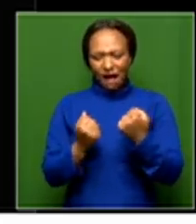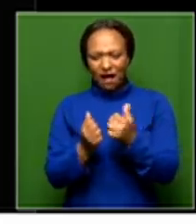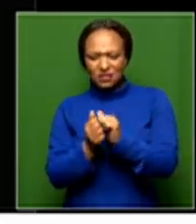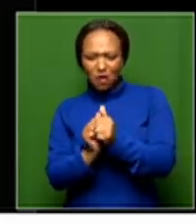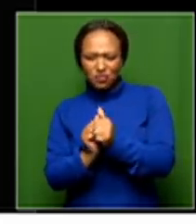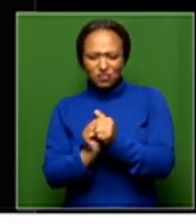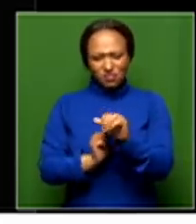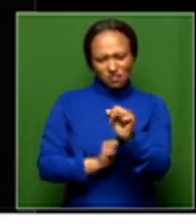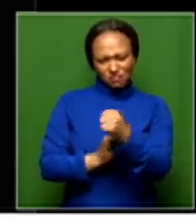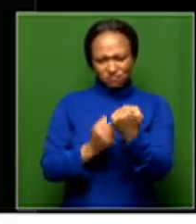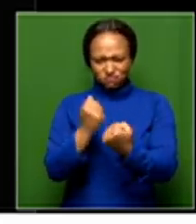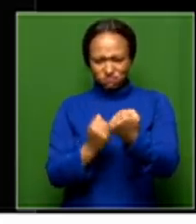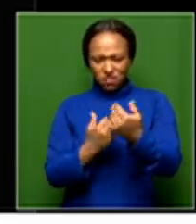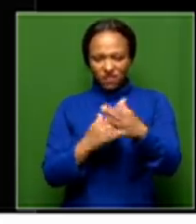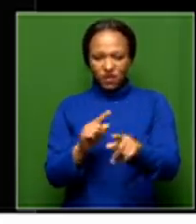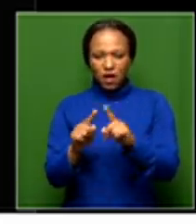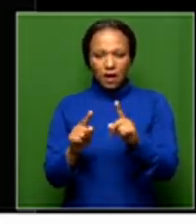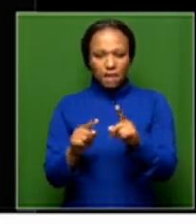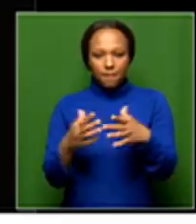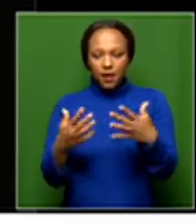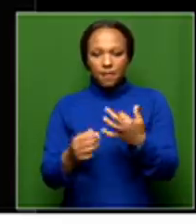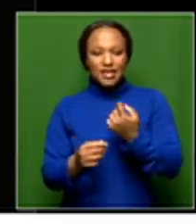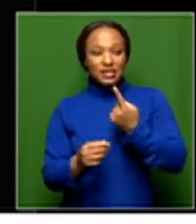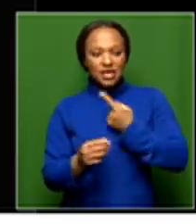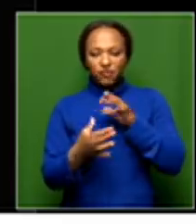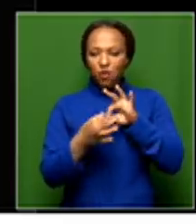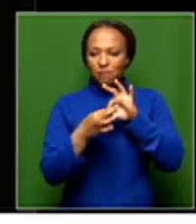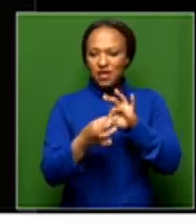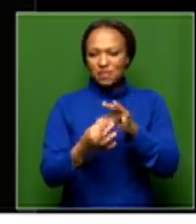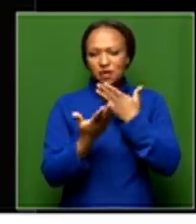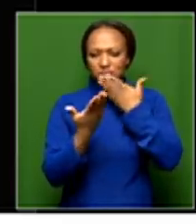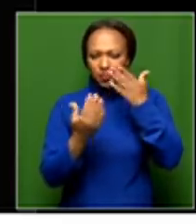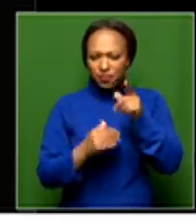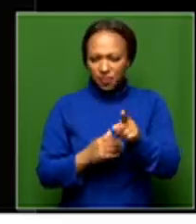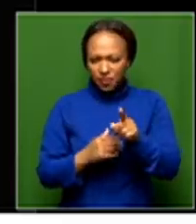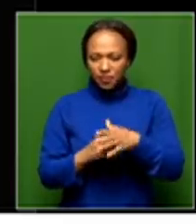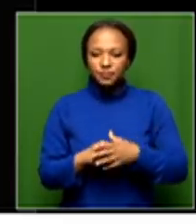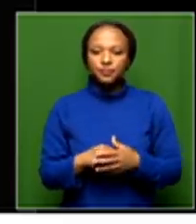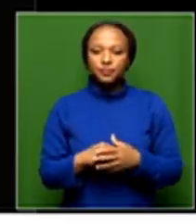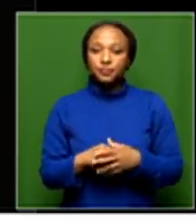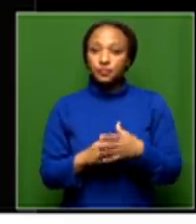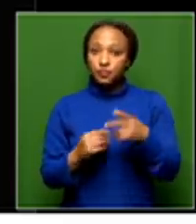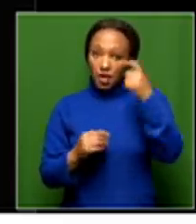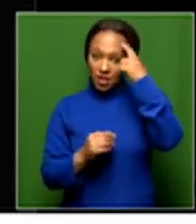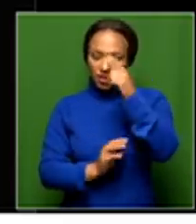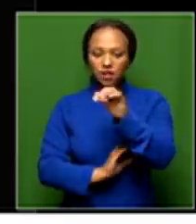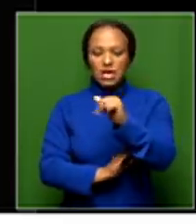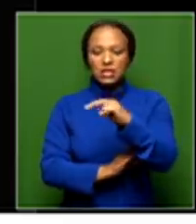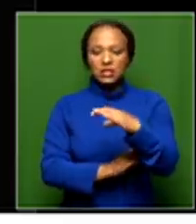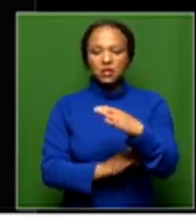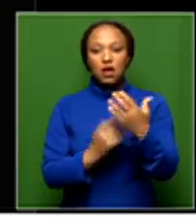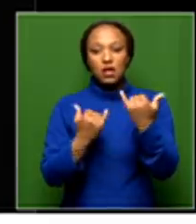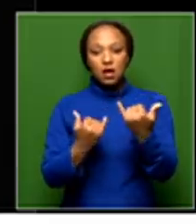sense of greater than the self-commitment to those. So I think the ANC is